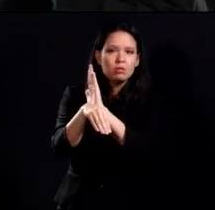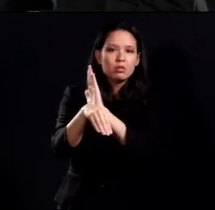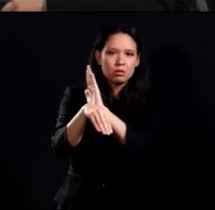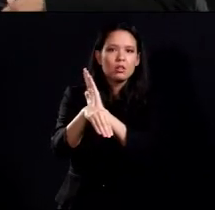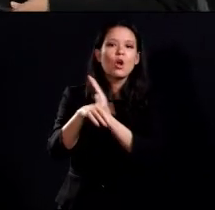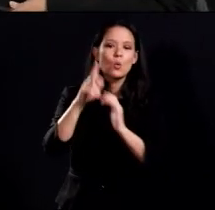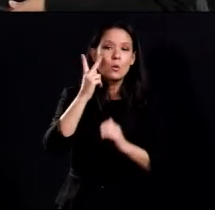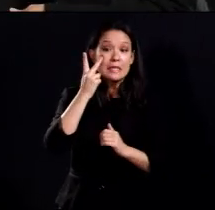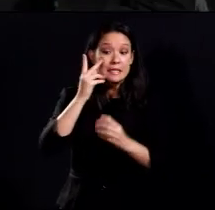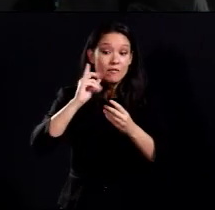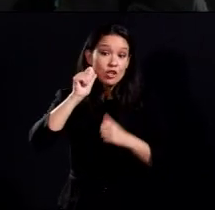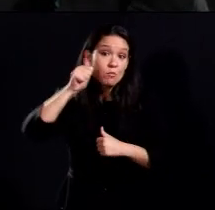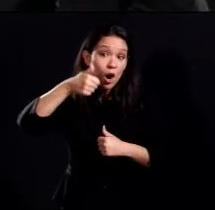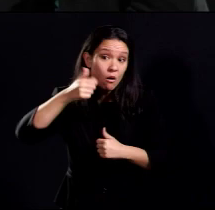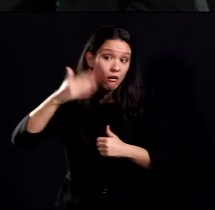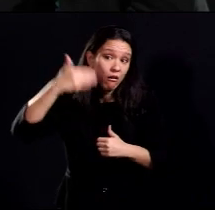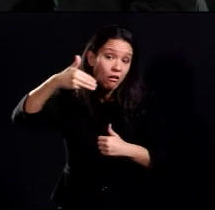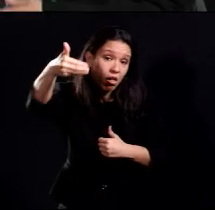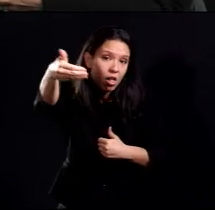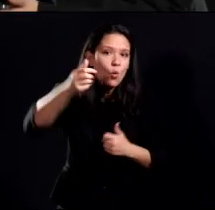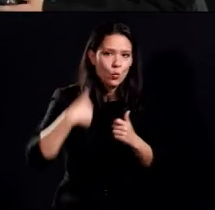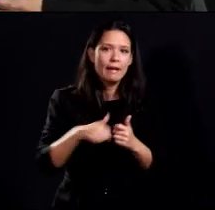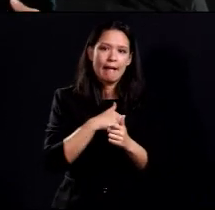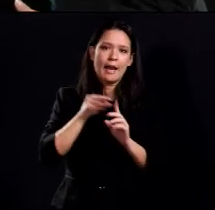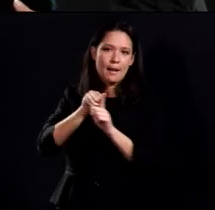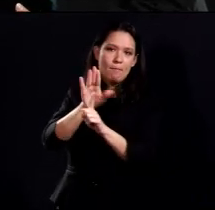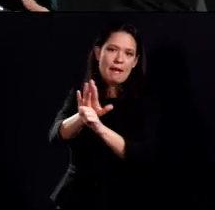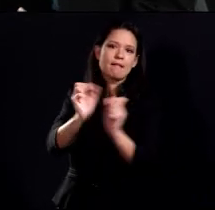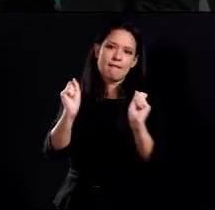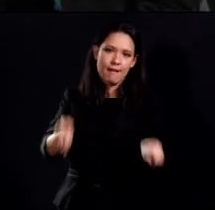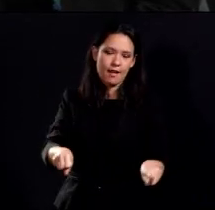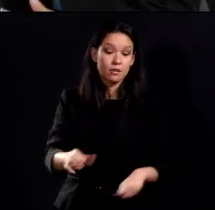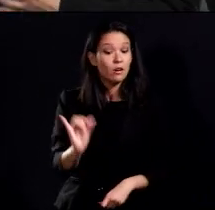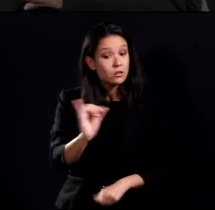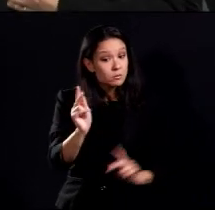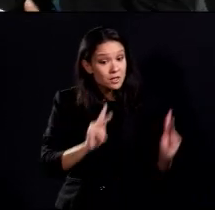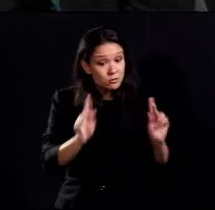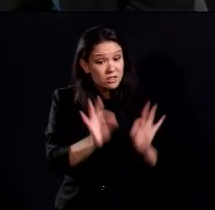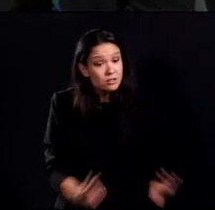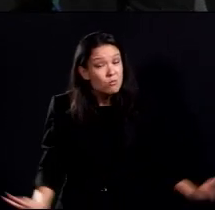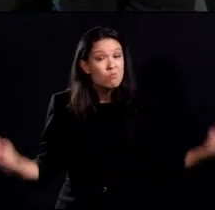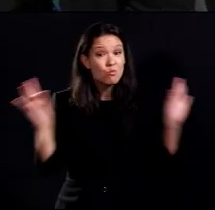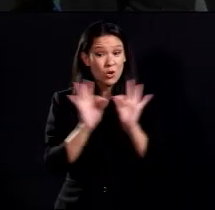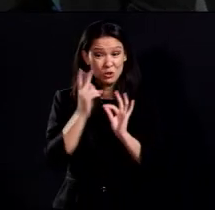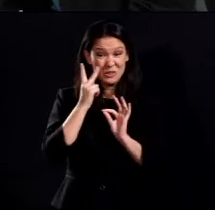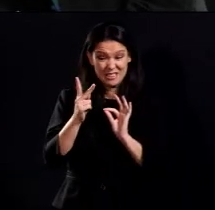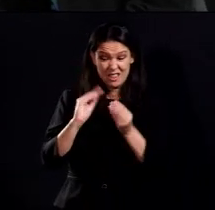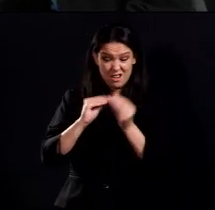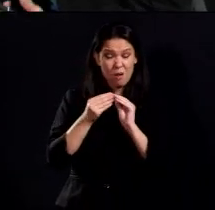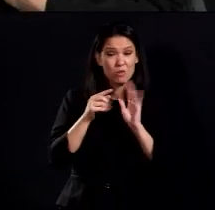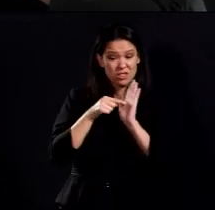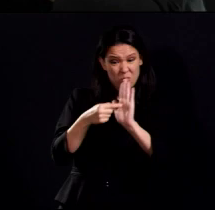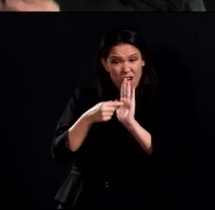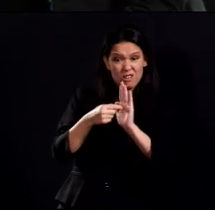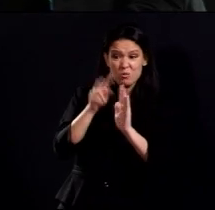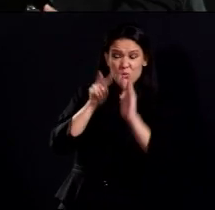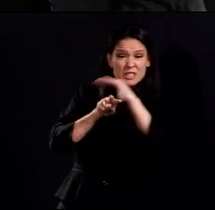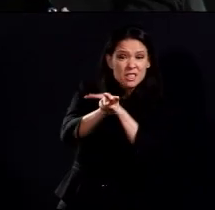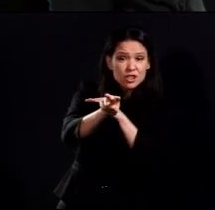see tomorrow. And that's very important for people to know that. And I want people also to know that when they see these models, that